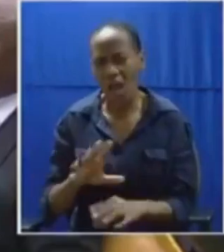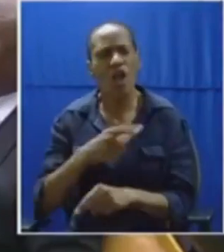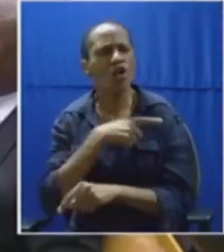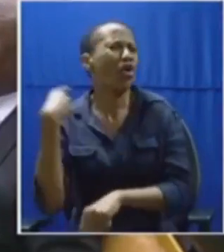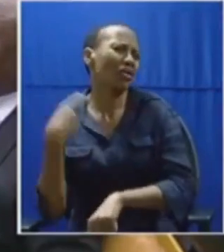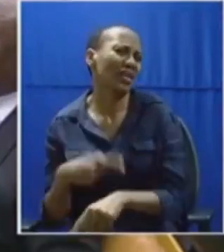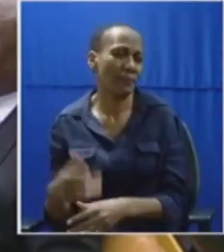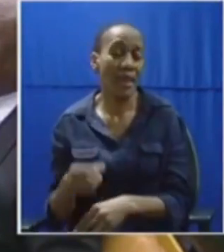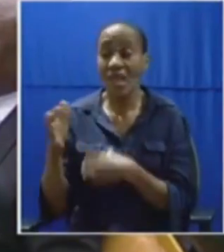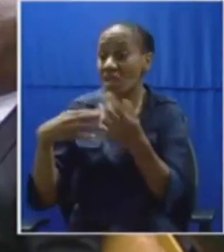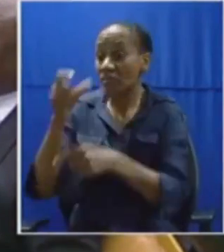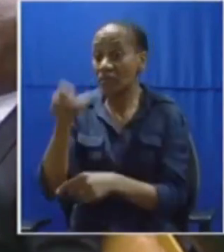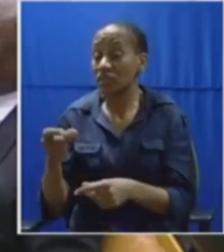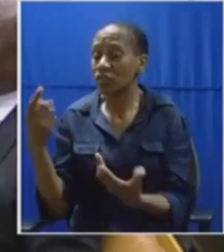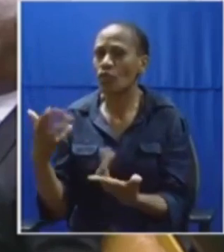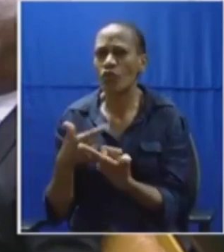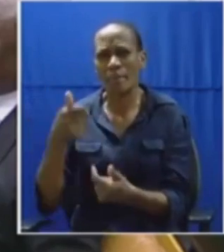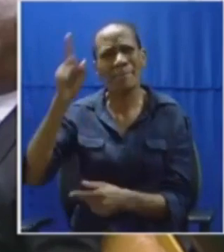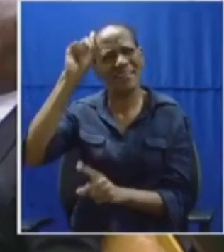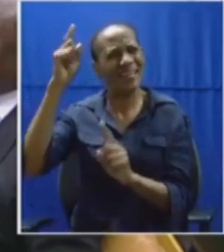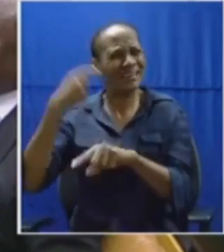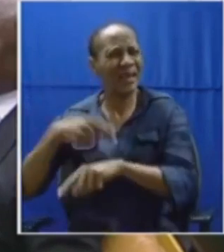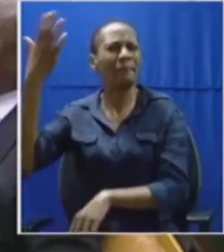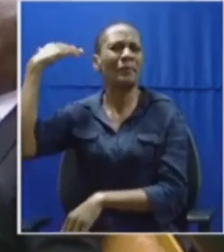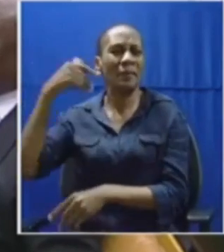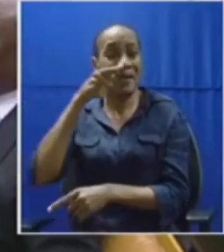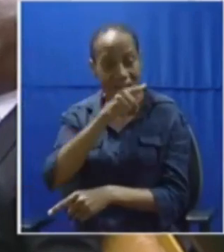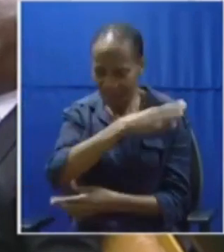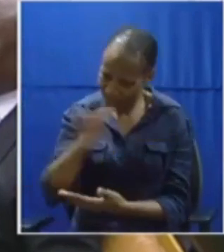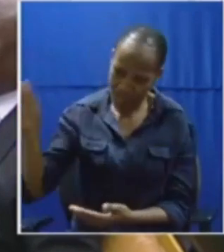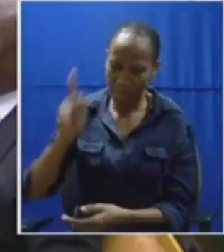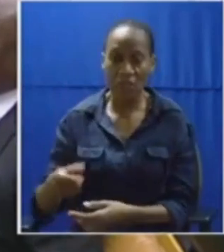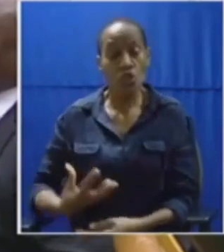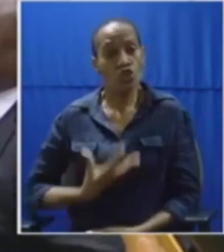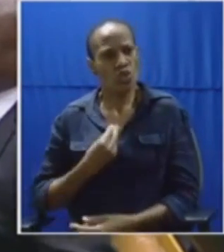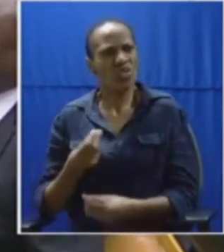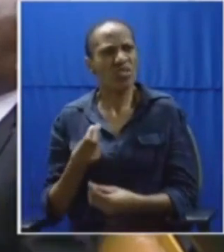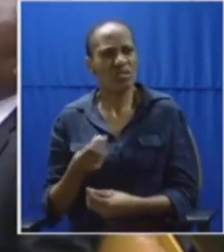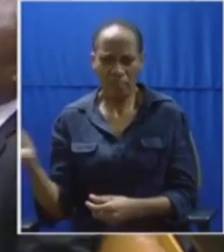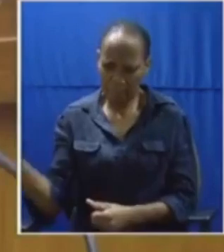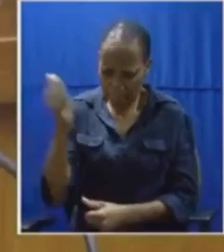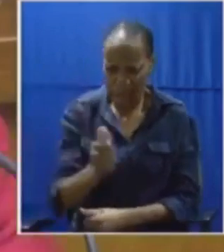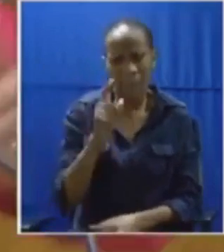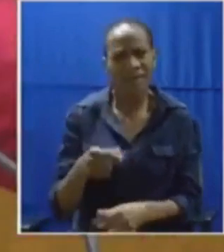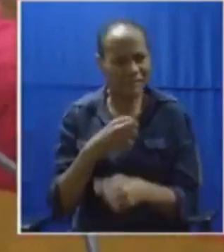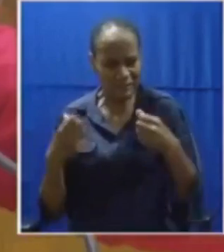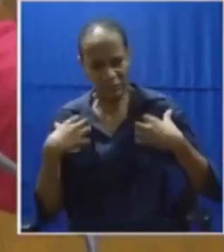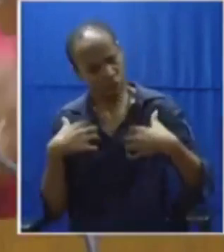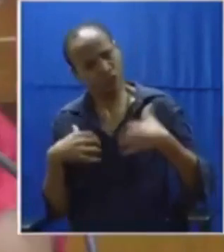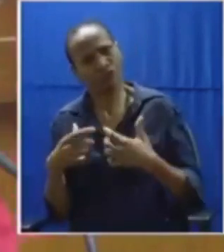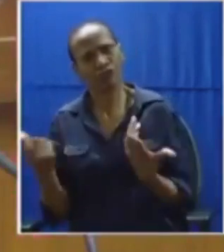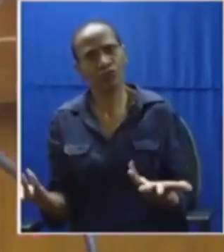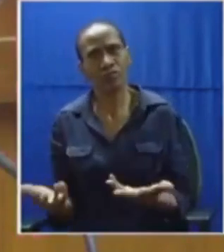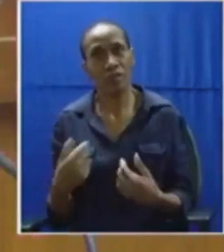dead during mandela's era must be put aside and then let the young blood come in people with energy i've